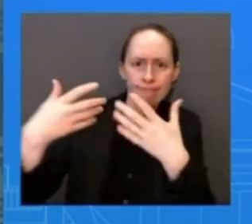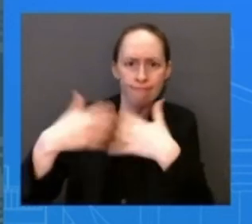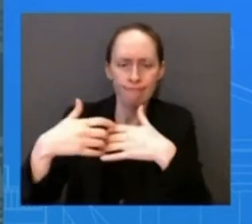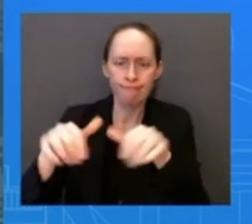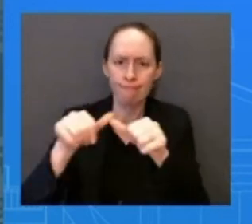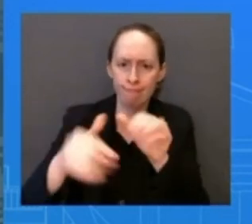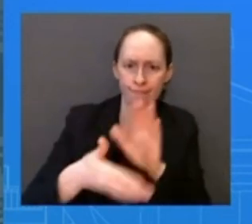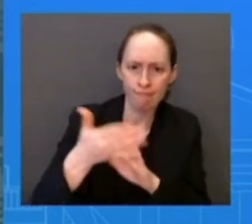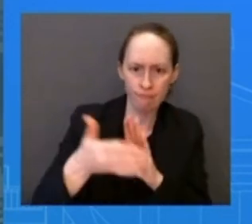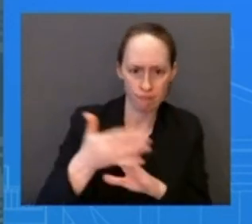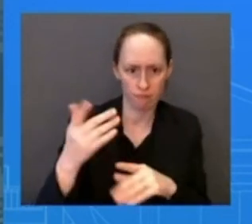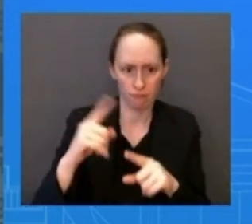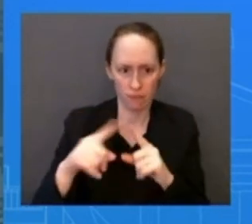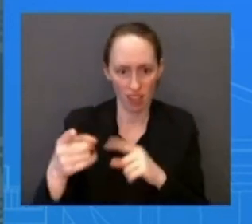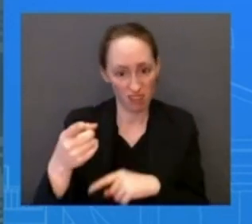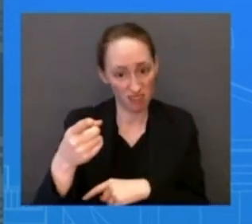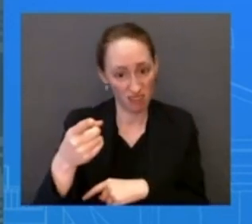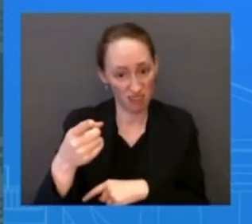Reduction Act?